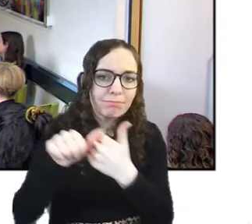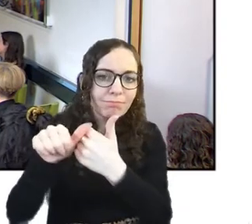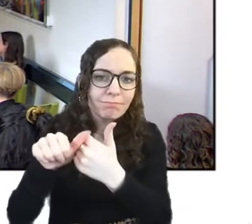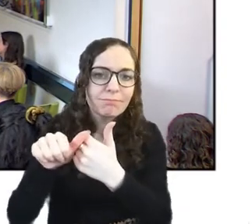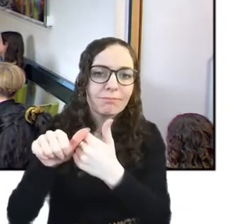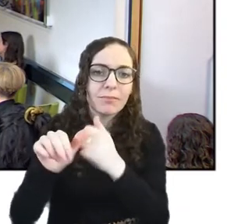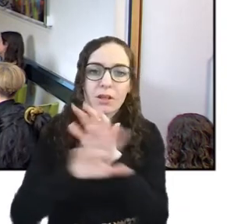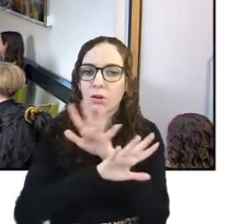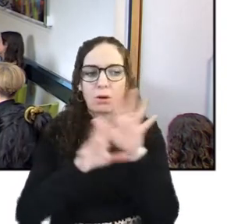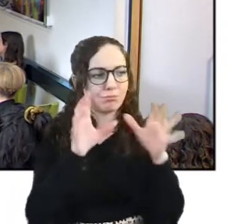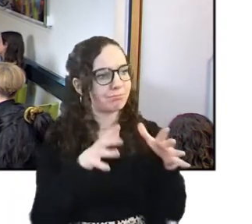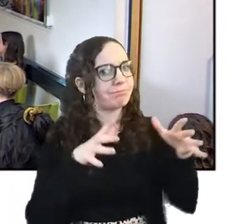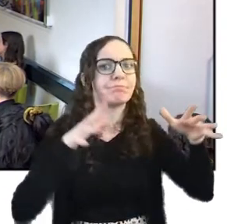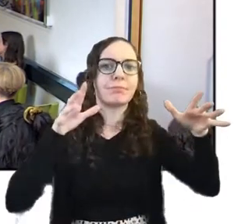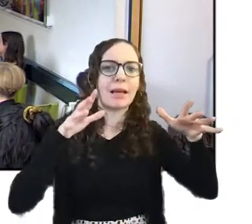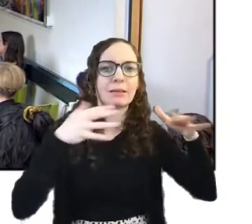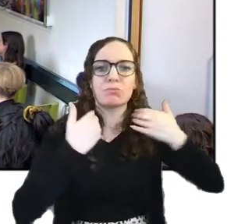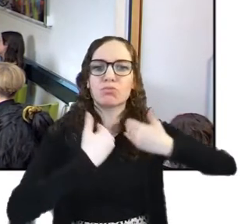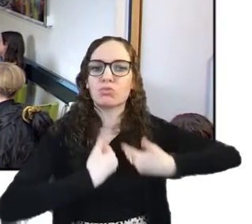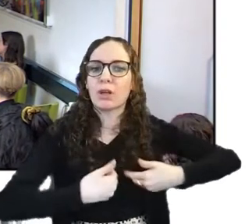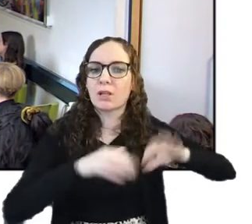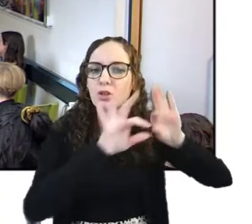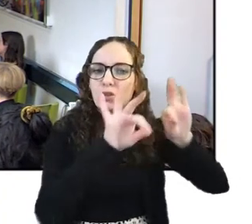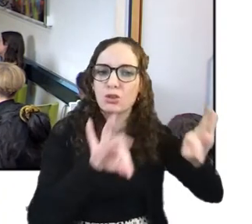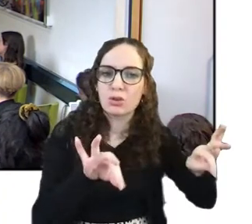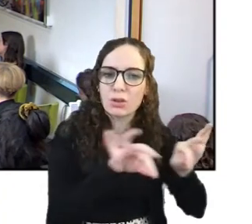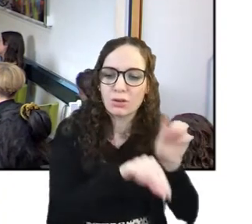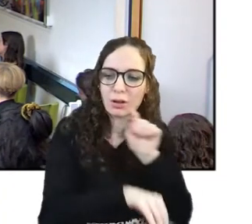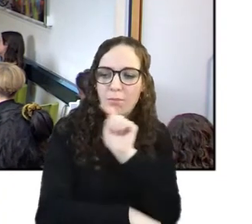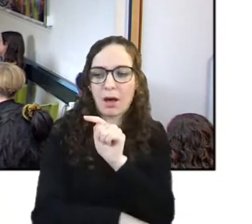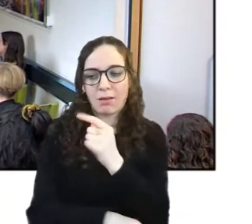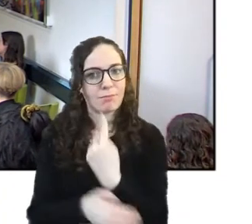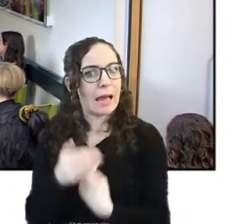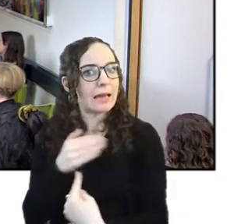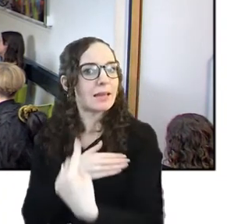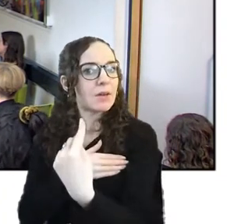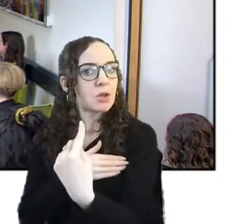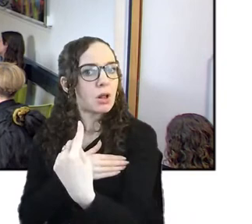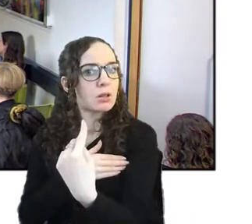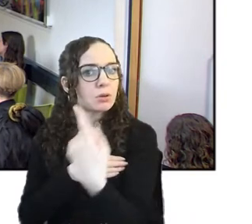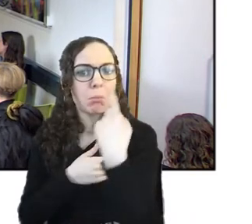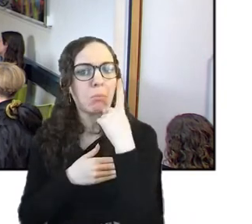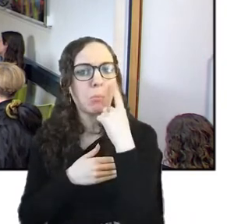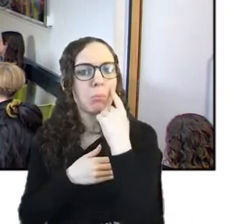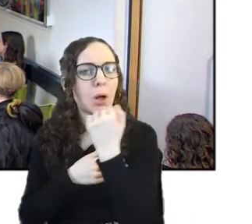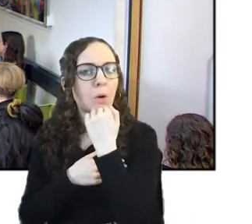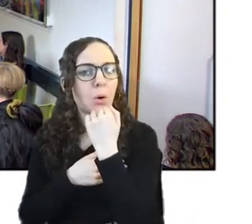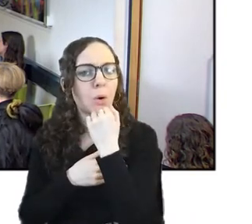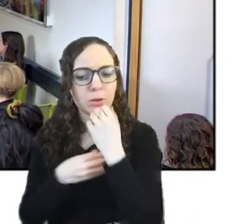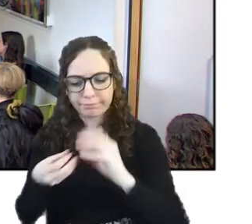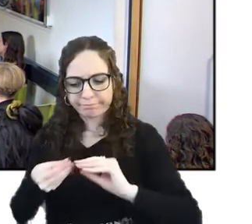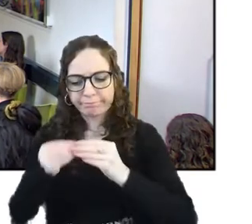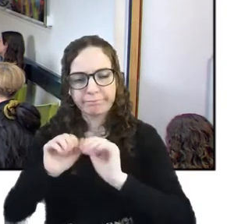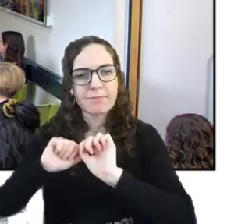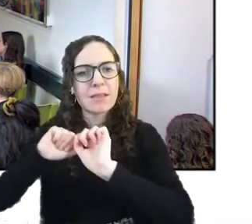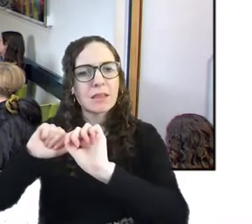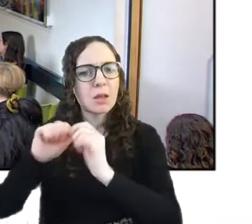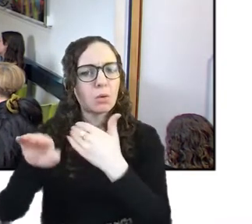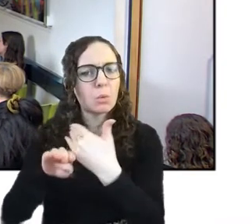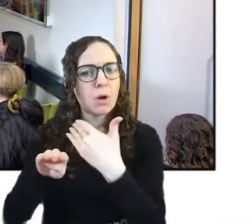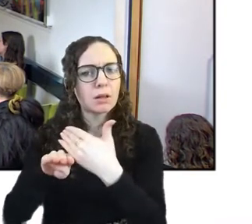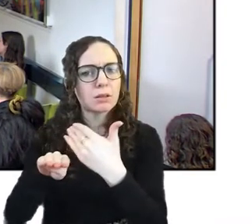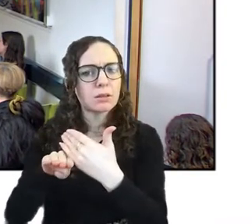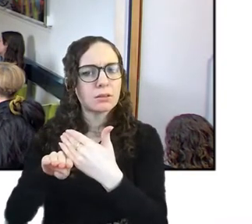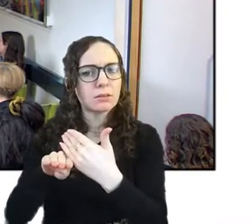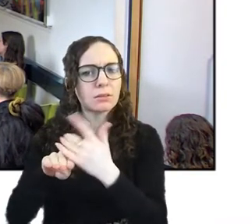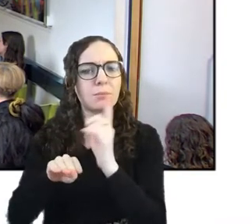studios but mostly by individuals kind of experimenting with code and creating their own kind of work um but i